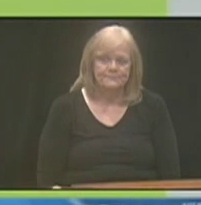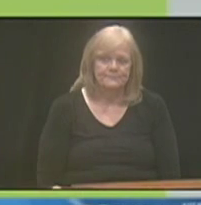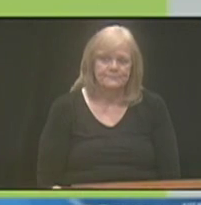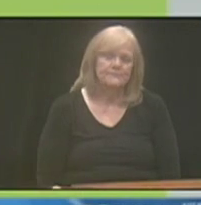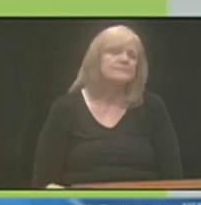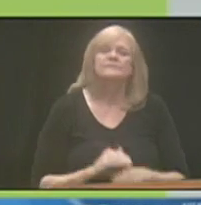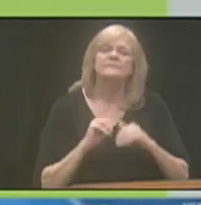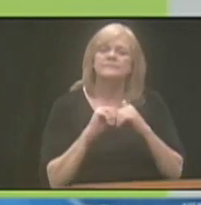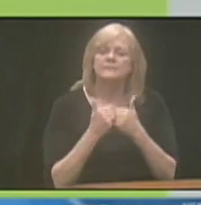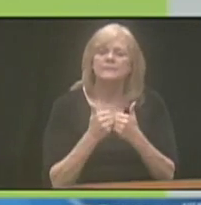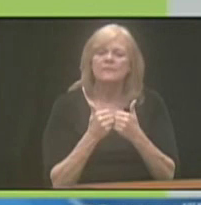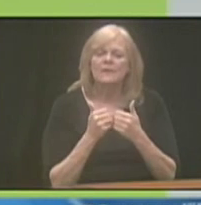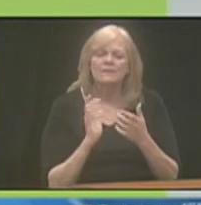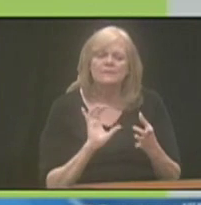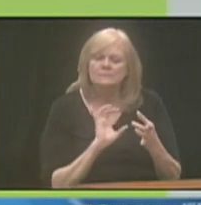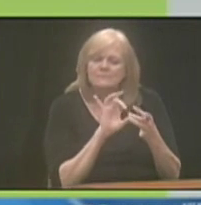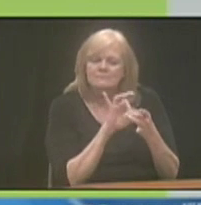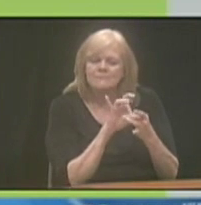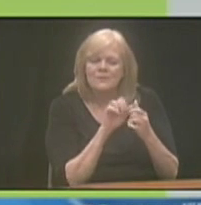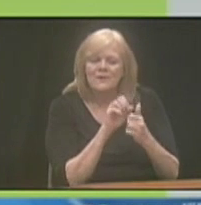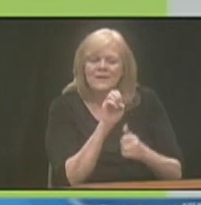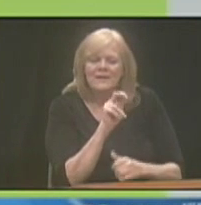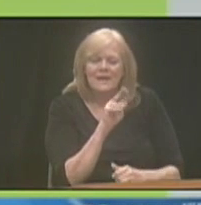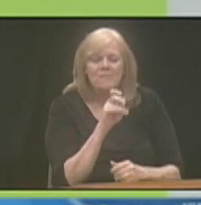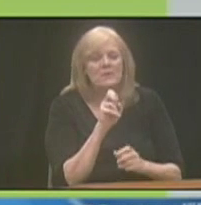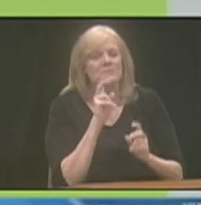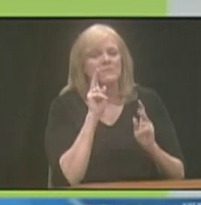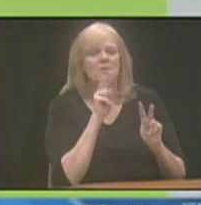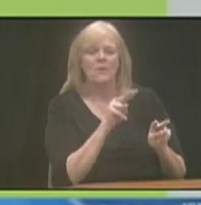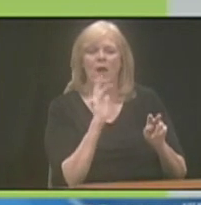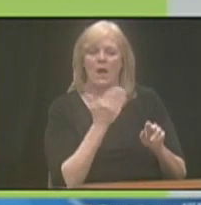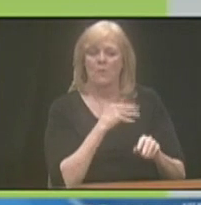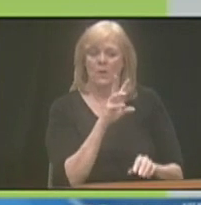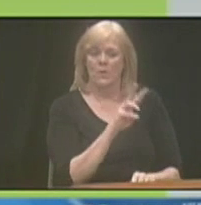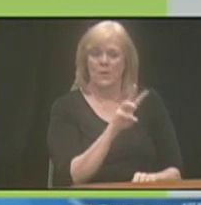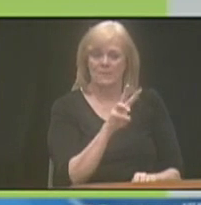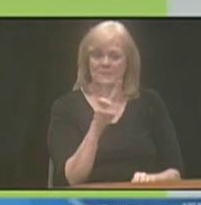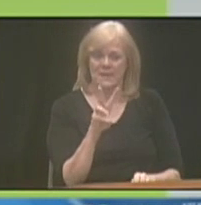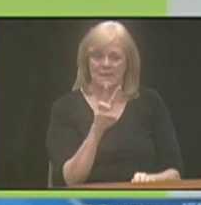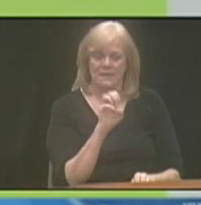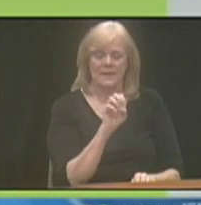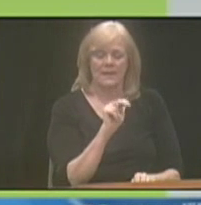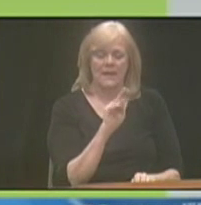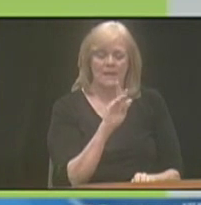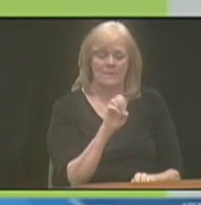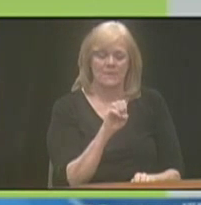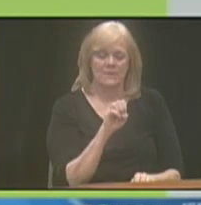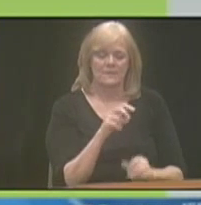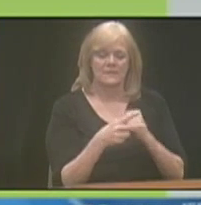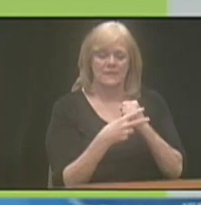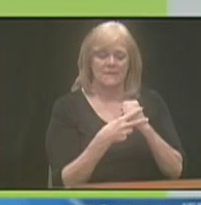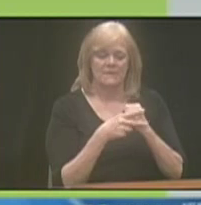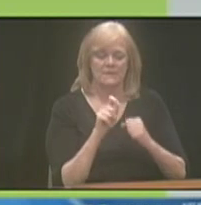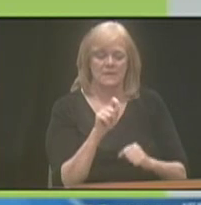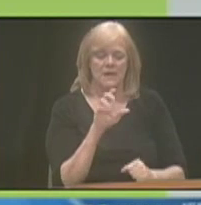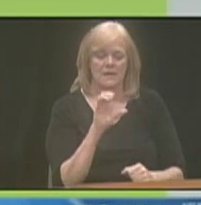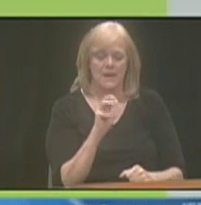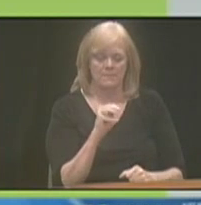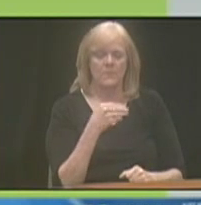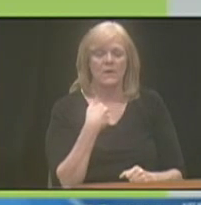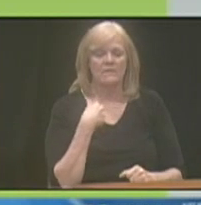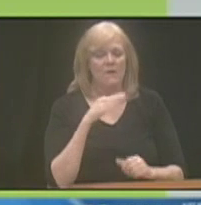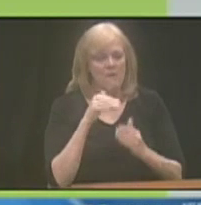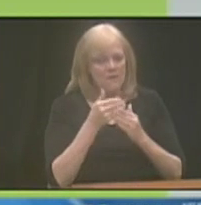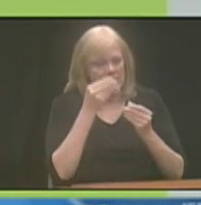How you can connect with Enable Savings? The easiest way is definitely to visit our website at EnableSavings.com. We have information about the ABLE